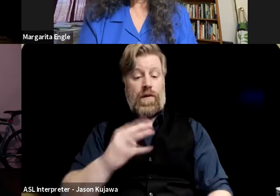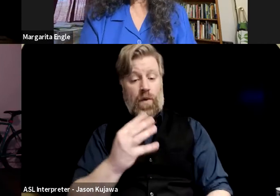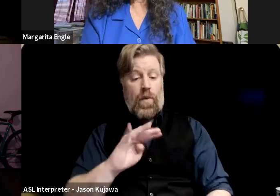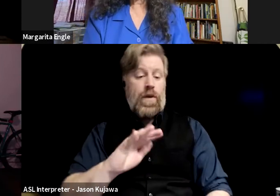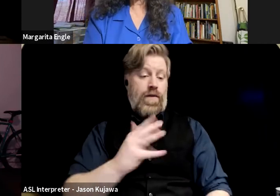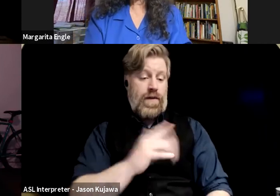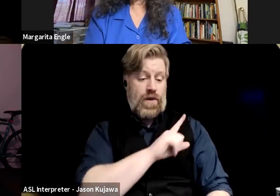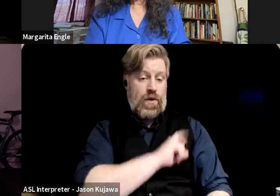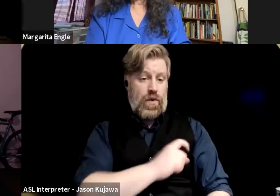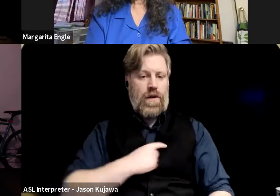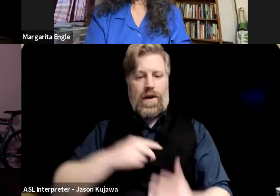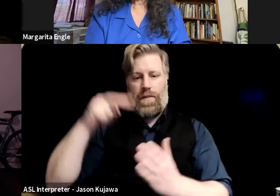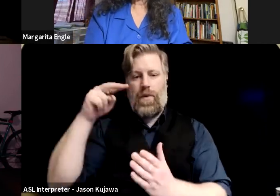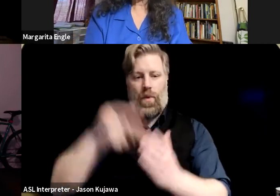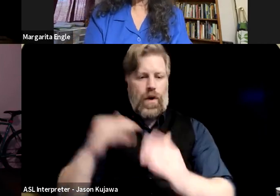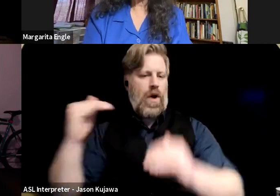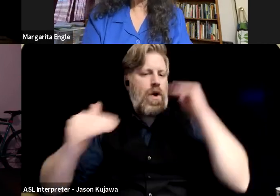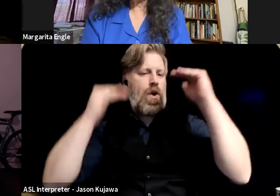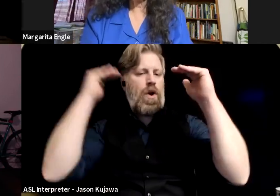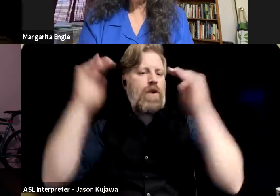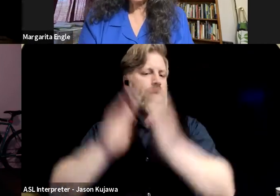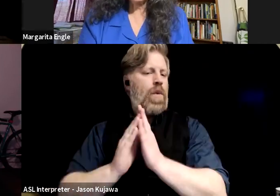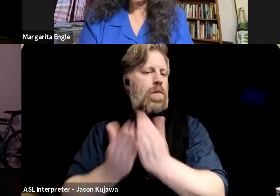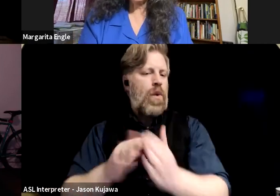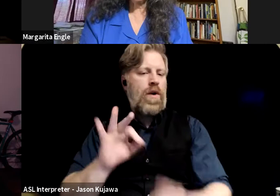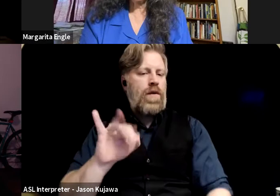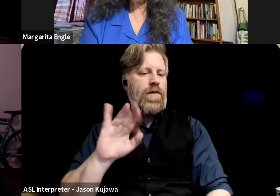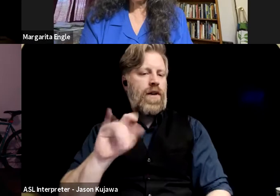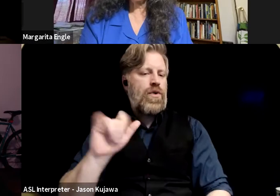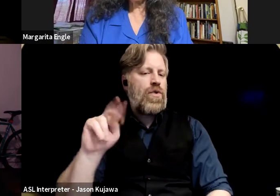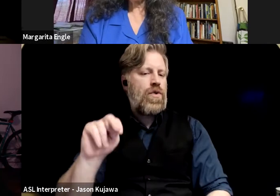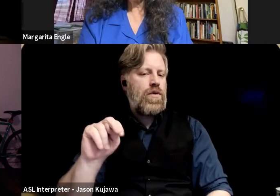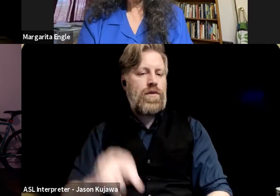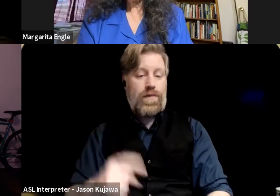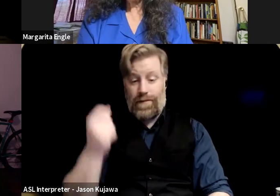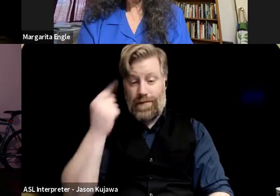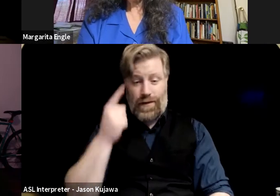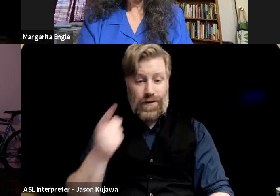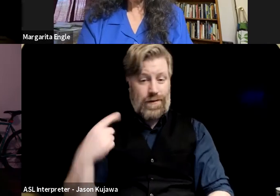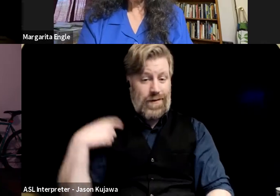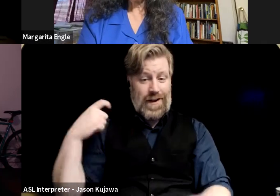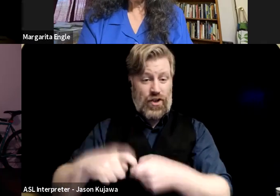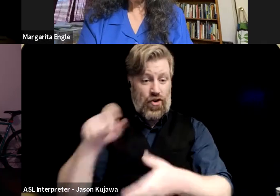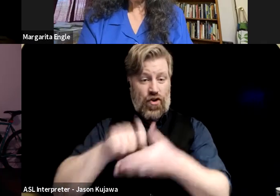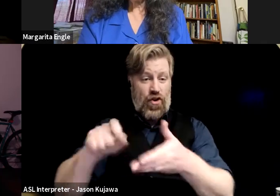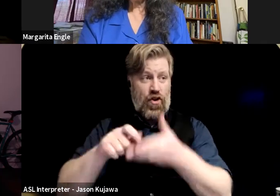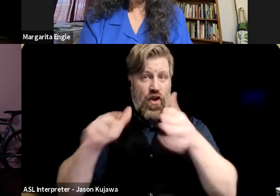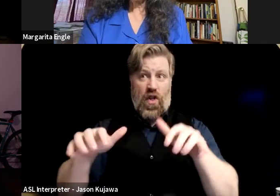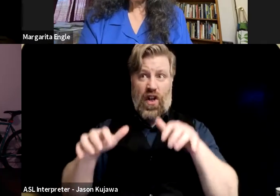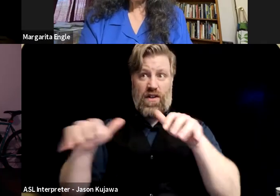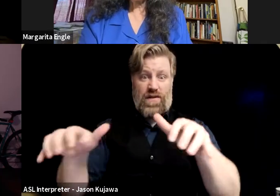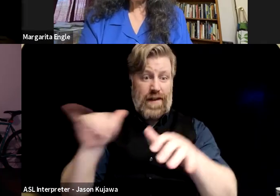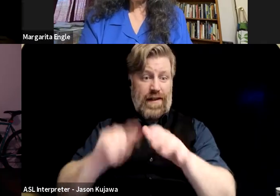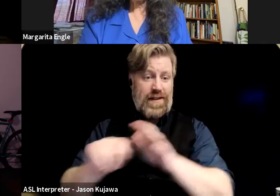reading, like, fiction for adults, but even there, I mean, obviously there, there weren't Latinx authors either, um, you know, uh,